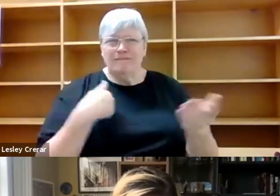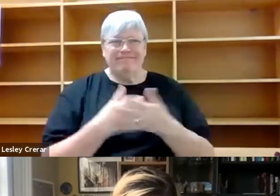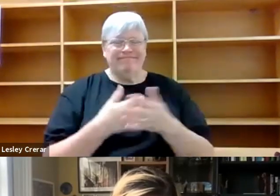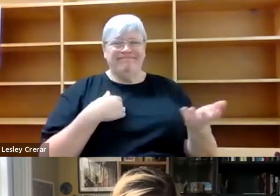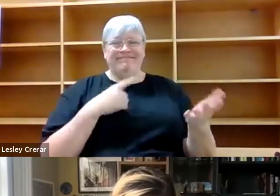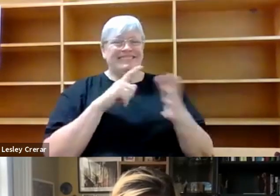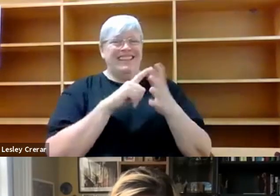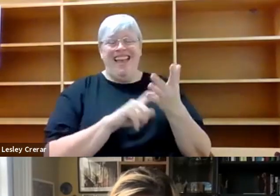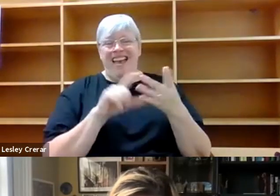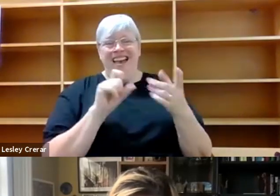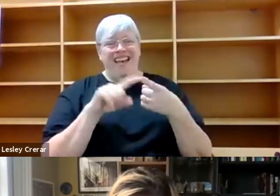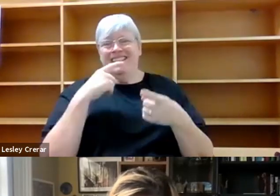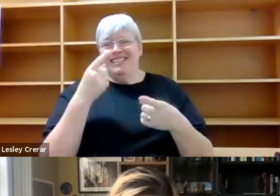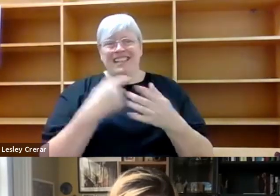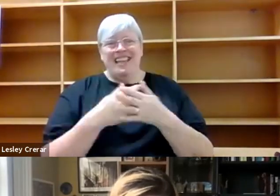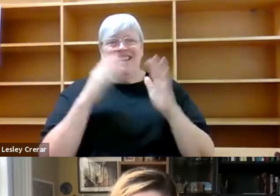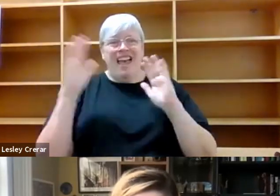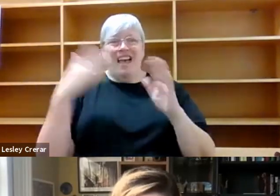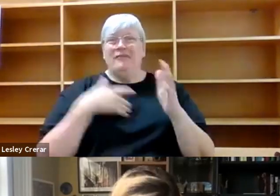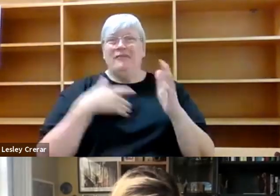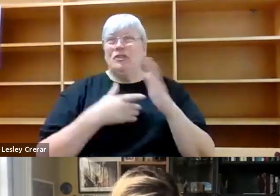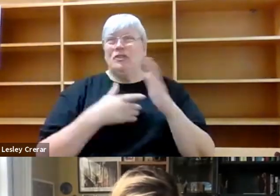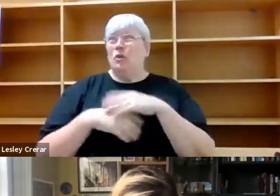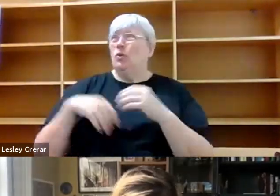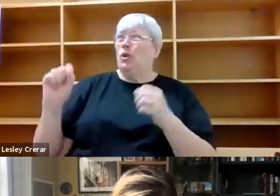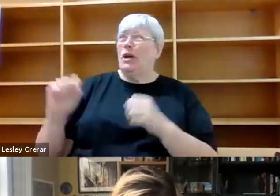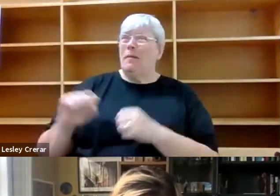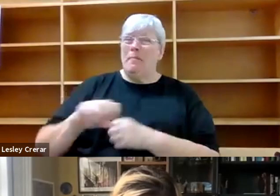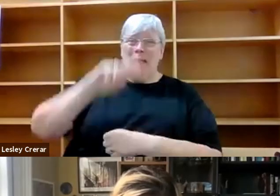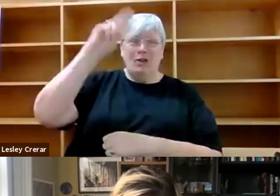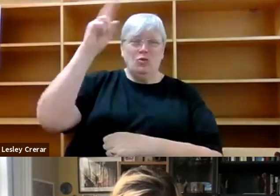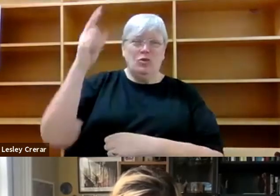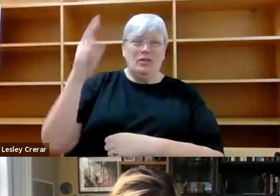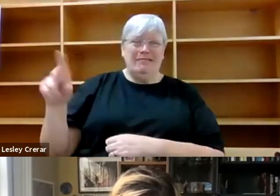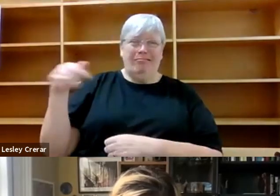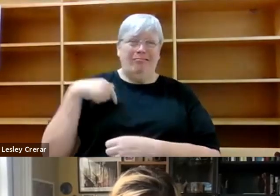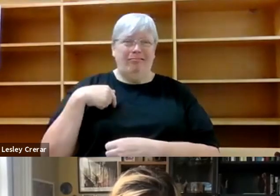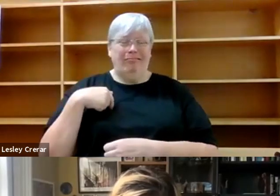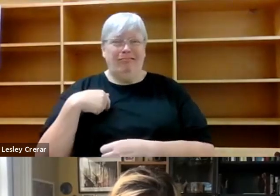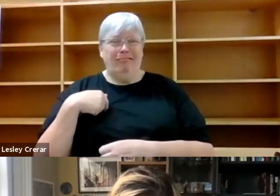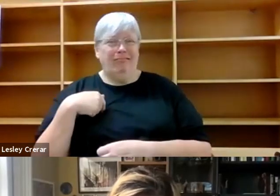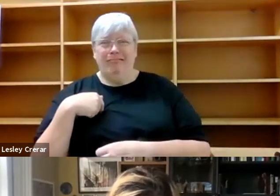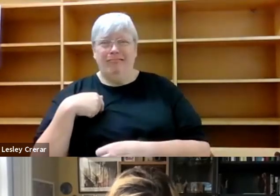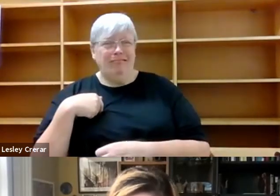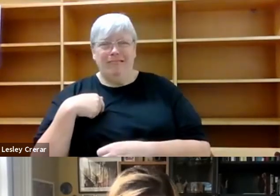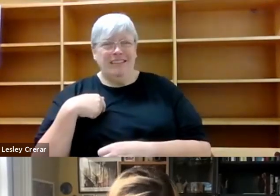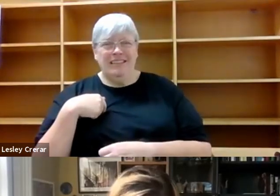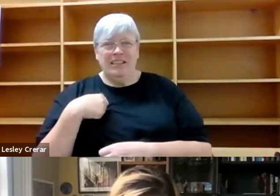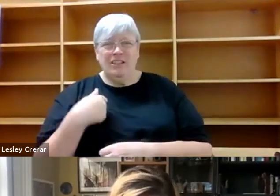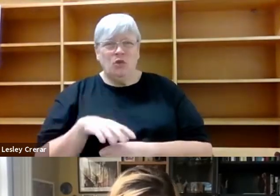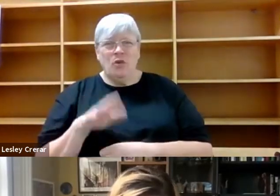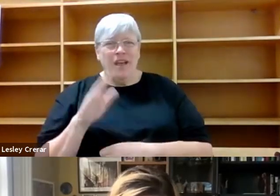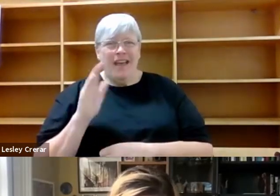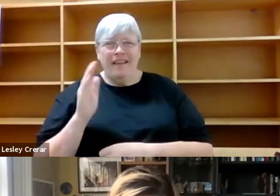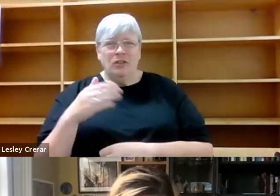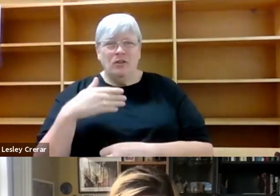this idea of like going up a mountain, and I go up a lot of mountains in this book. Like, I am never successful, and that's really important for me. It's like, I'm never